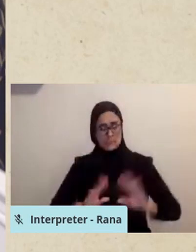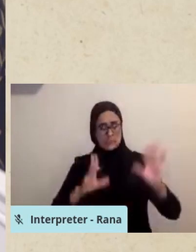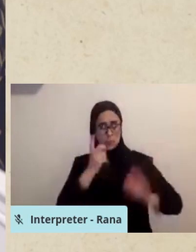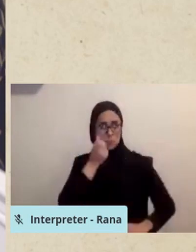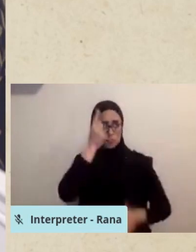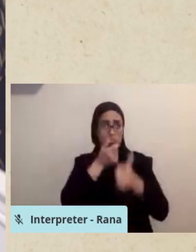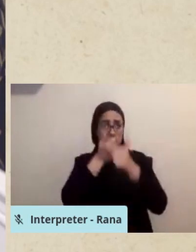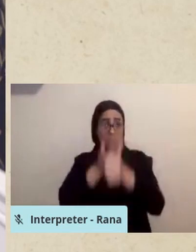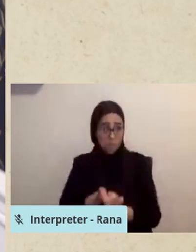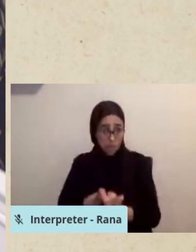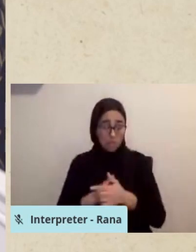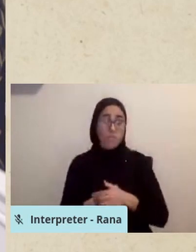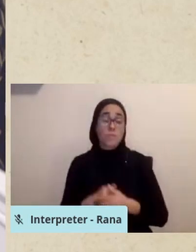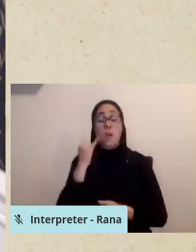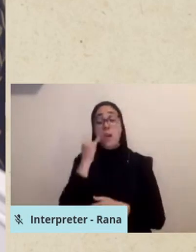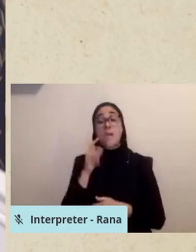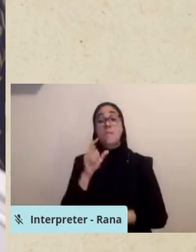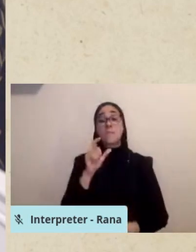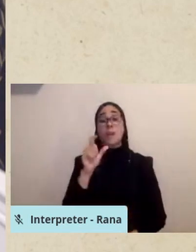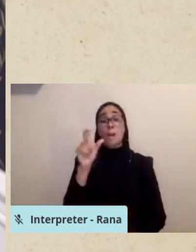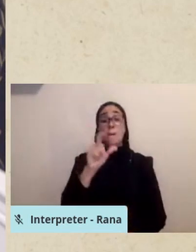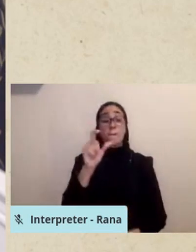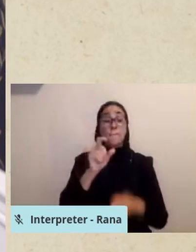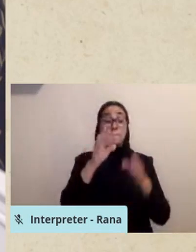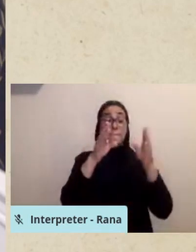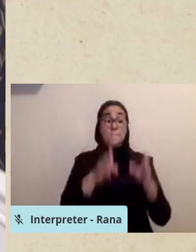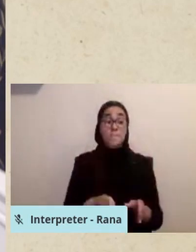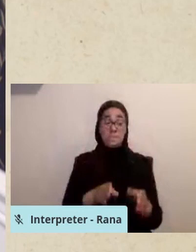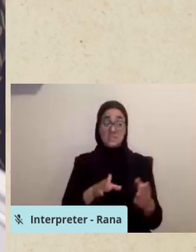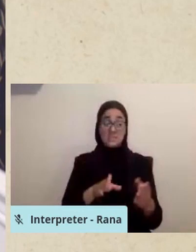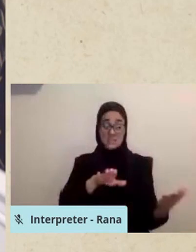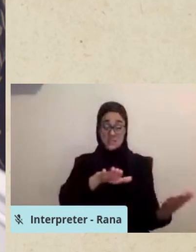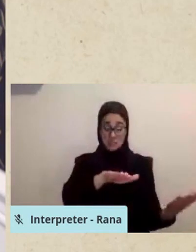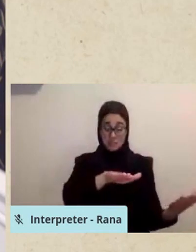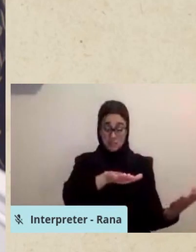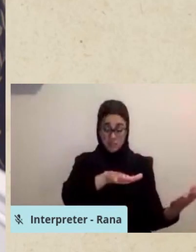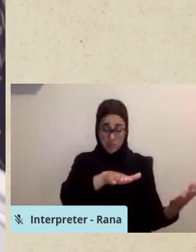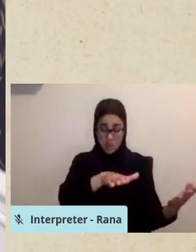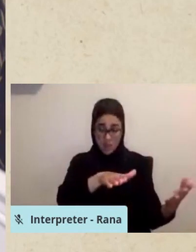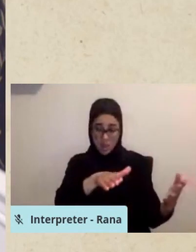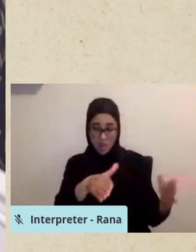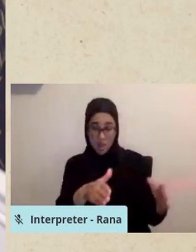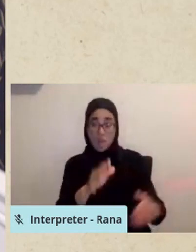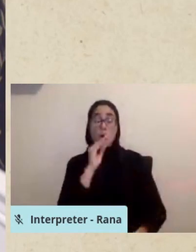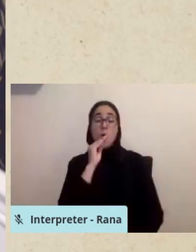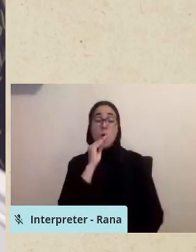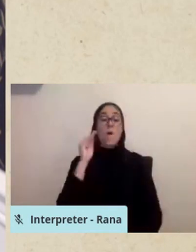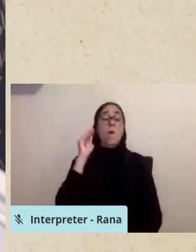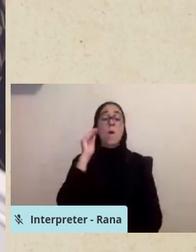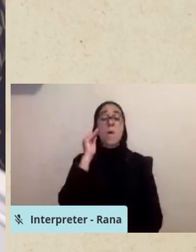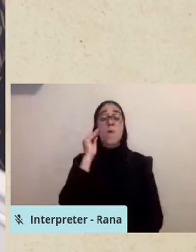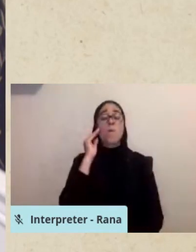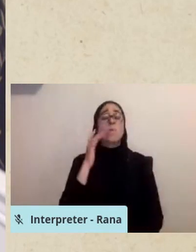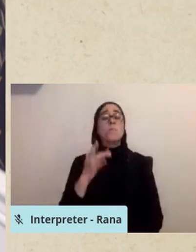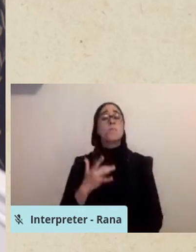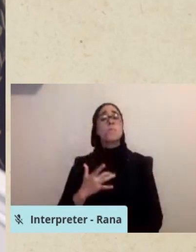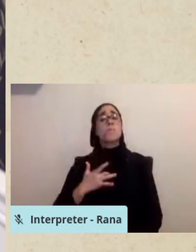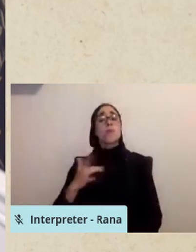If a person is actively, if a Muslim, I should say, is actively dying at home, observant Muslims may make